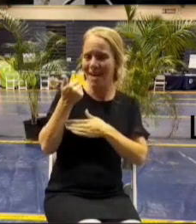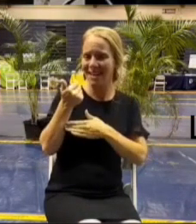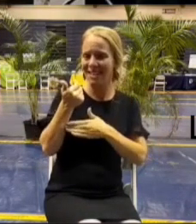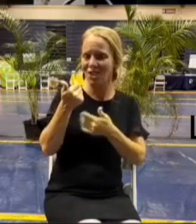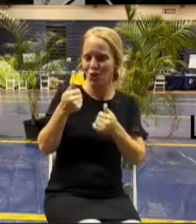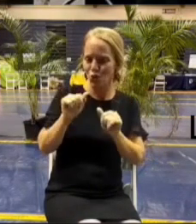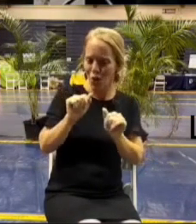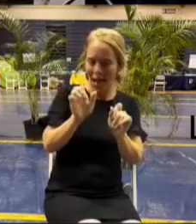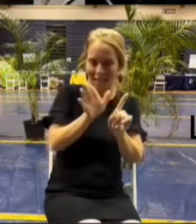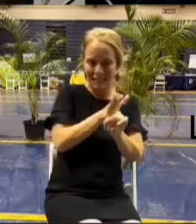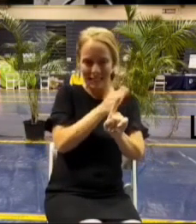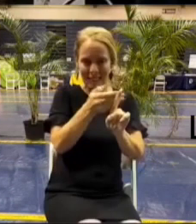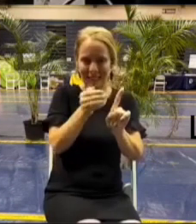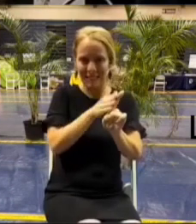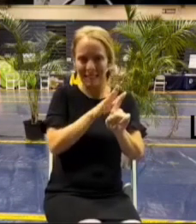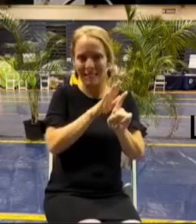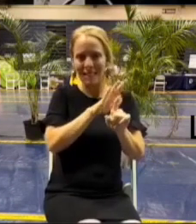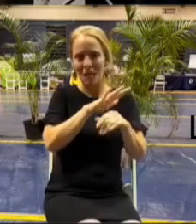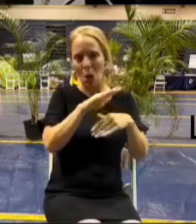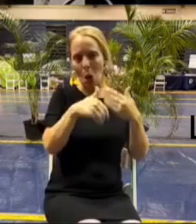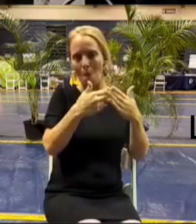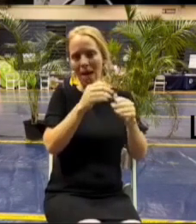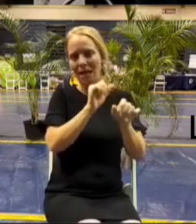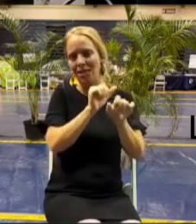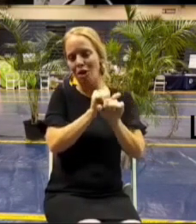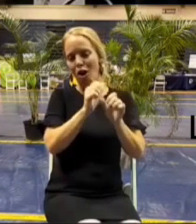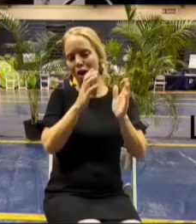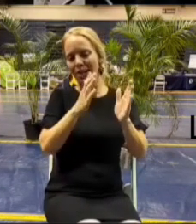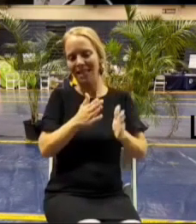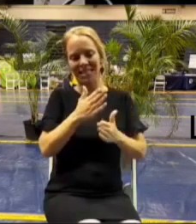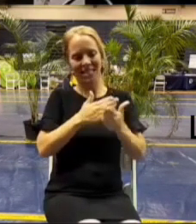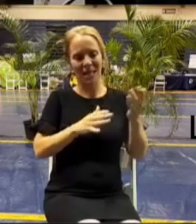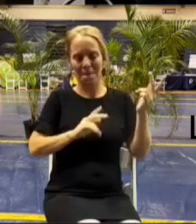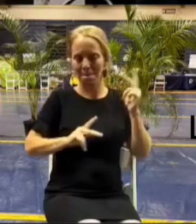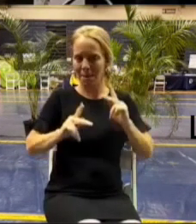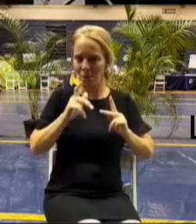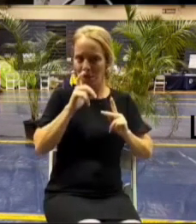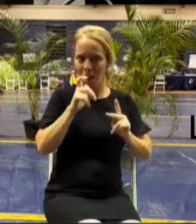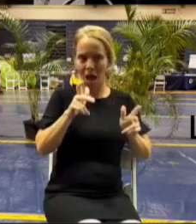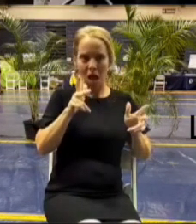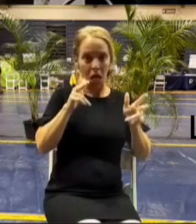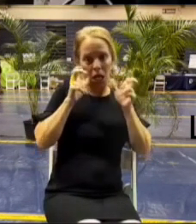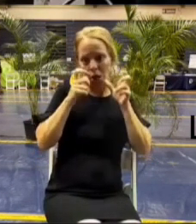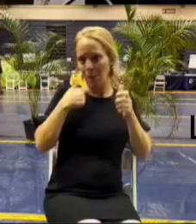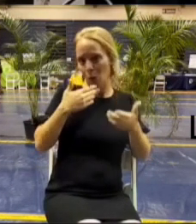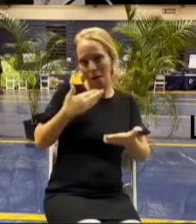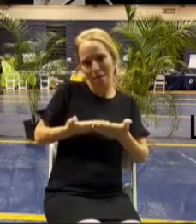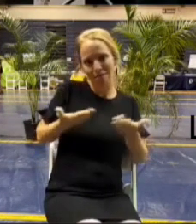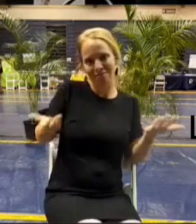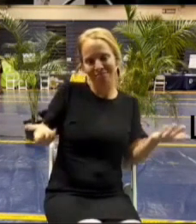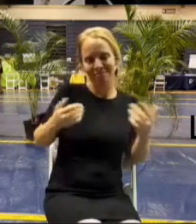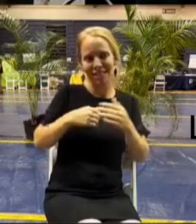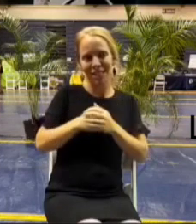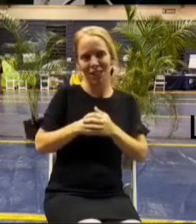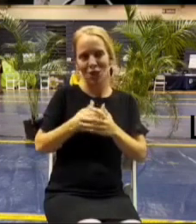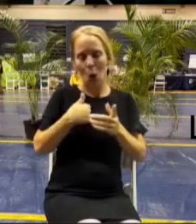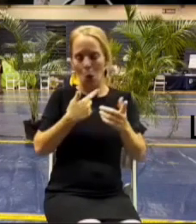persuade my colleagues apparently some folks didn't hear that well so